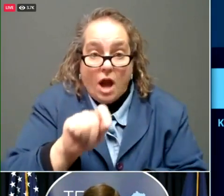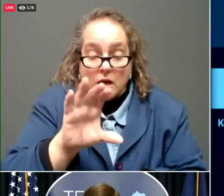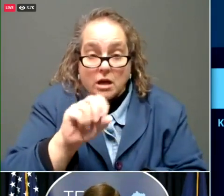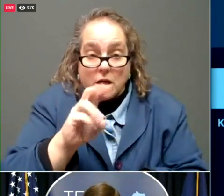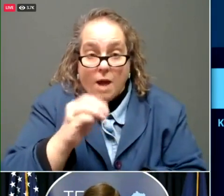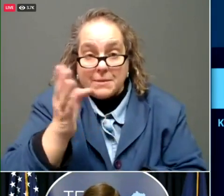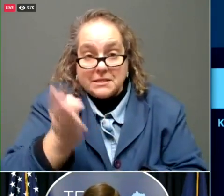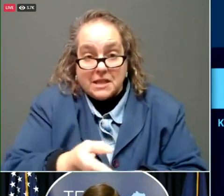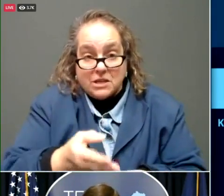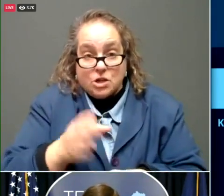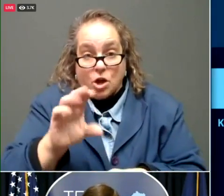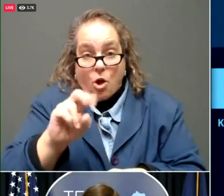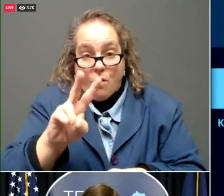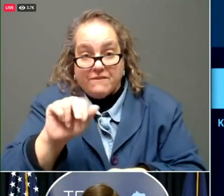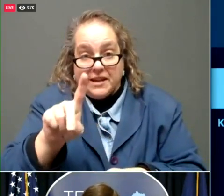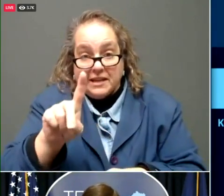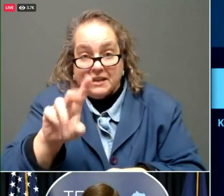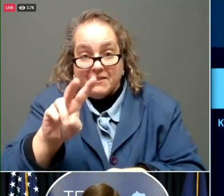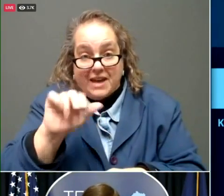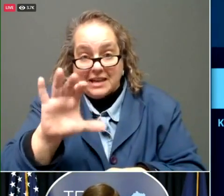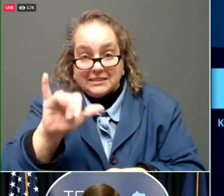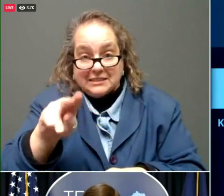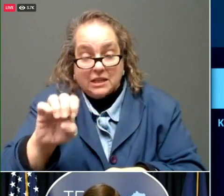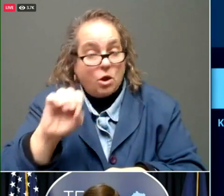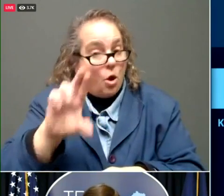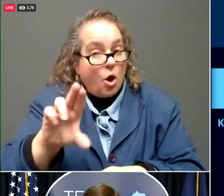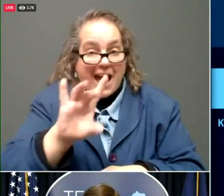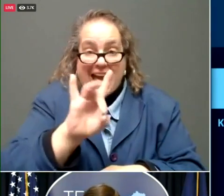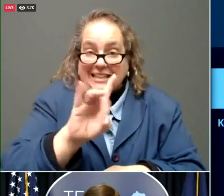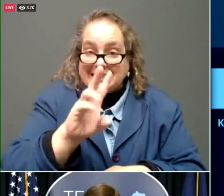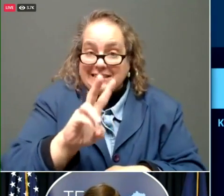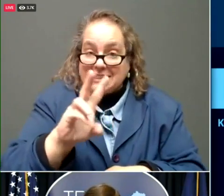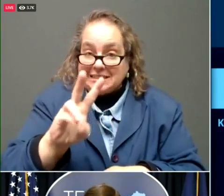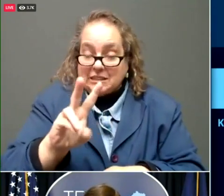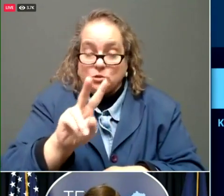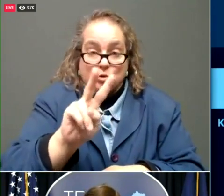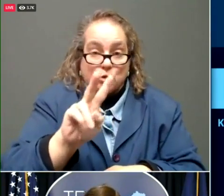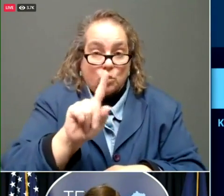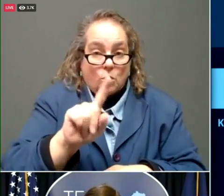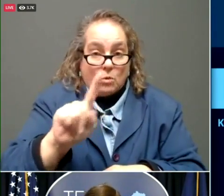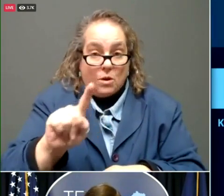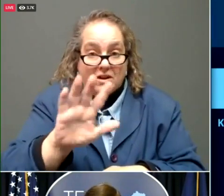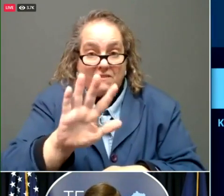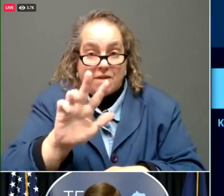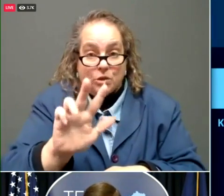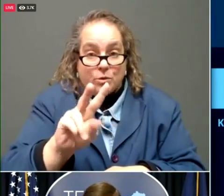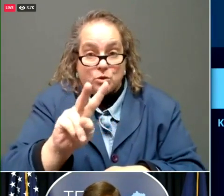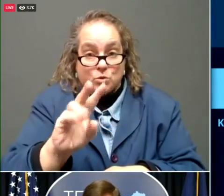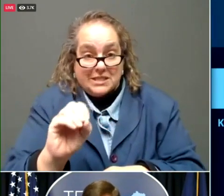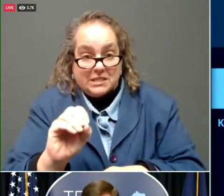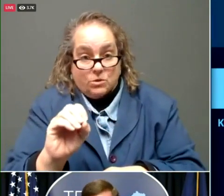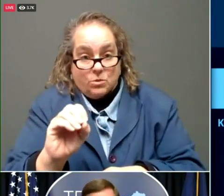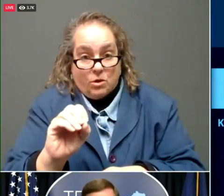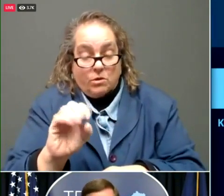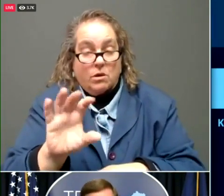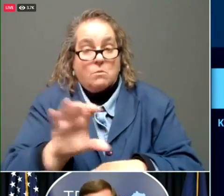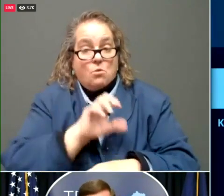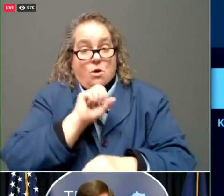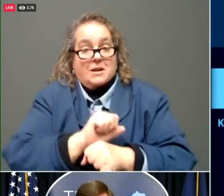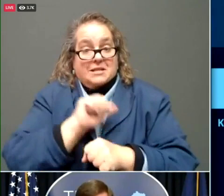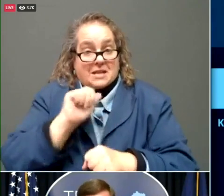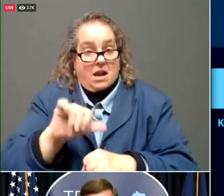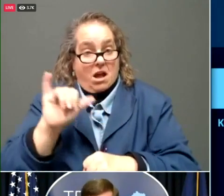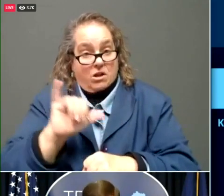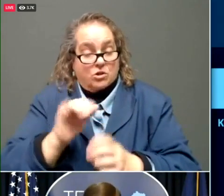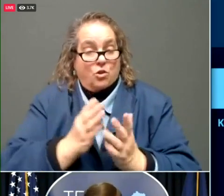two one one five three two zero appointments can also be reached by going through ky